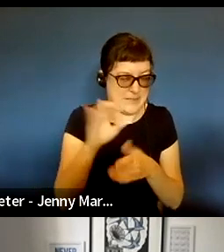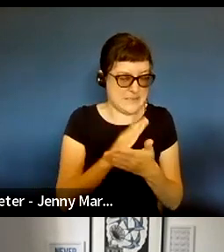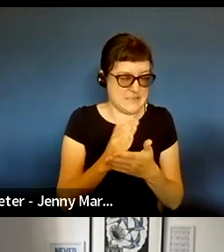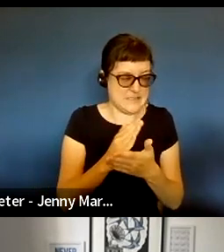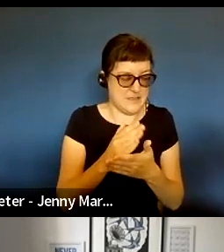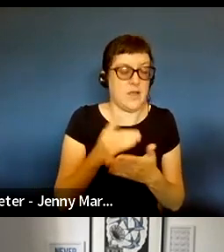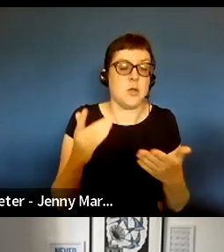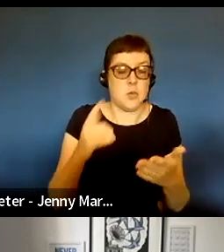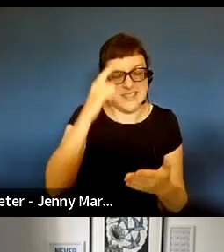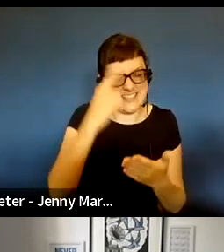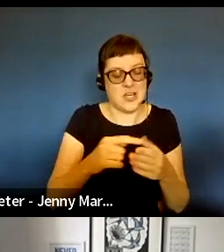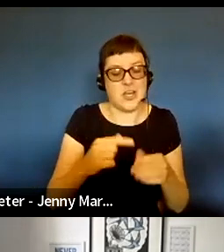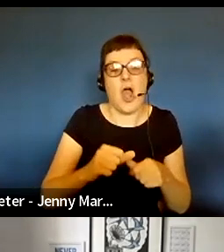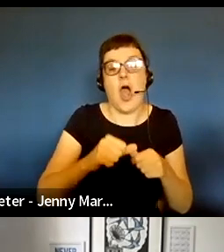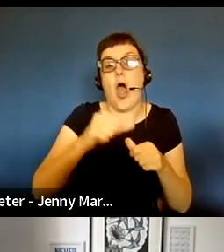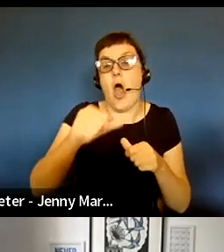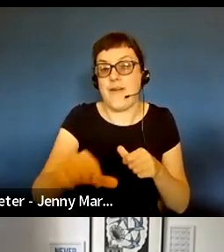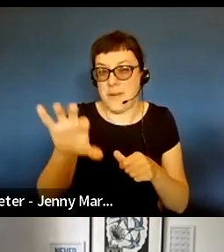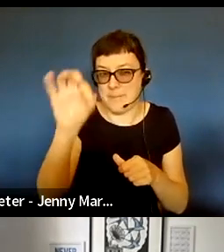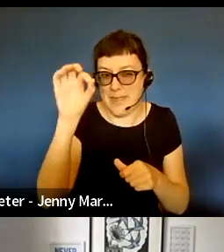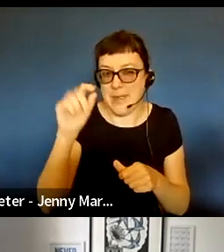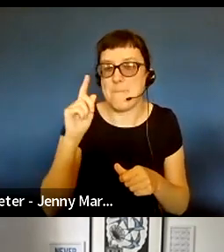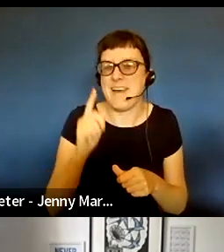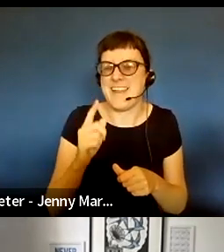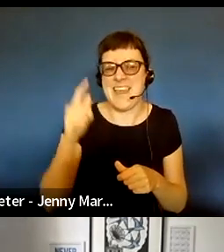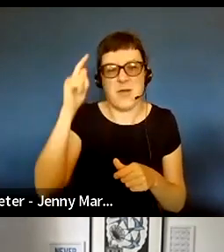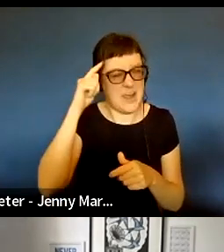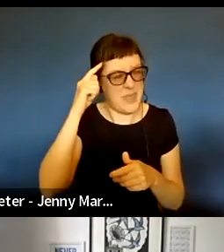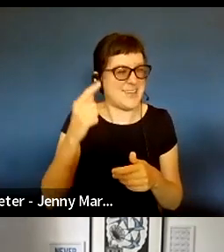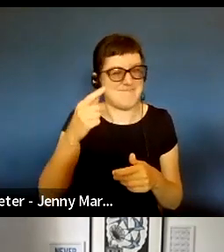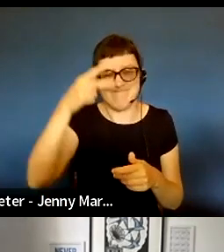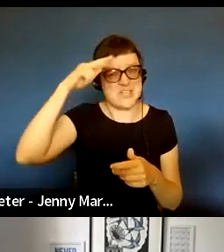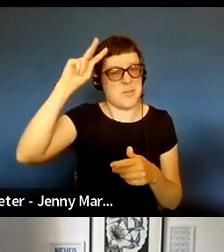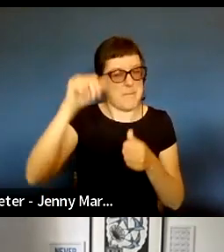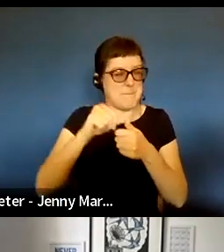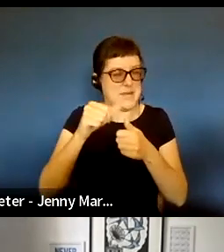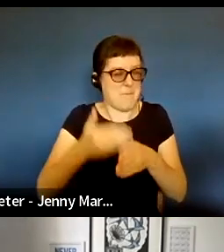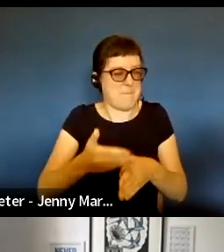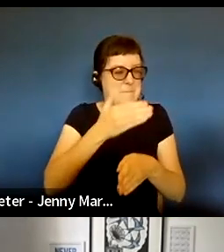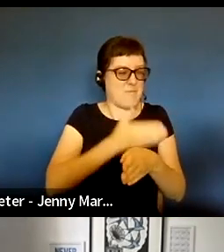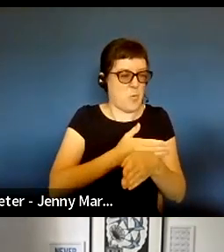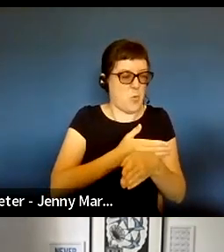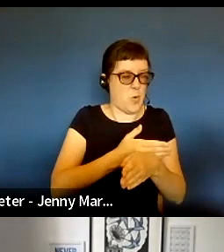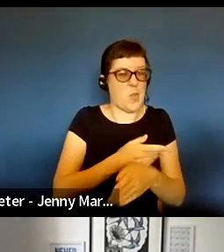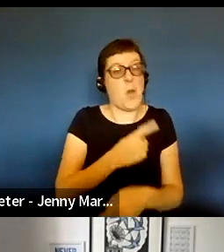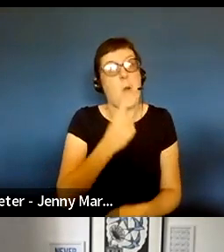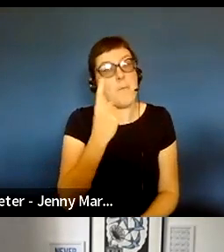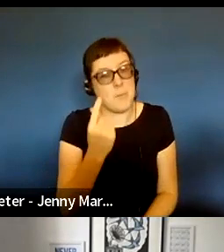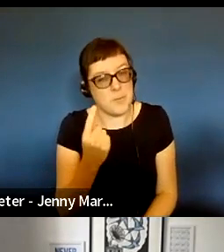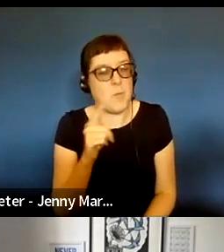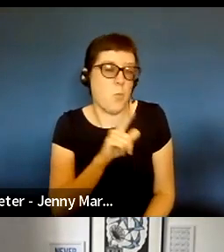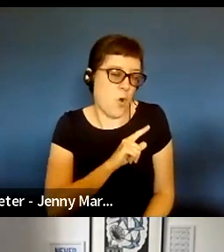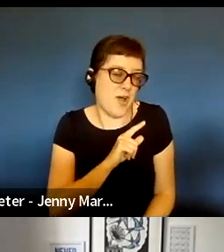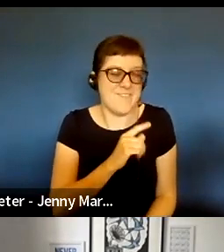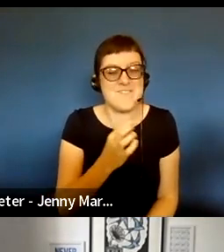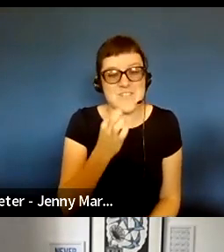decided to do it after, but with hindsight before would have been better because we were in the bind of not funding a